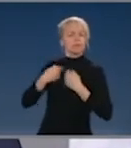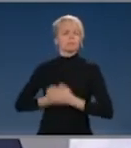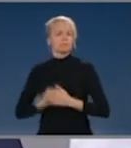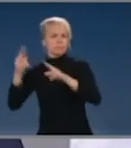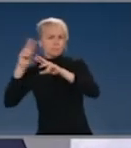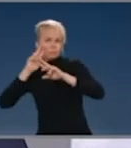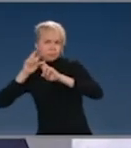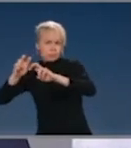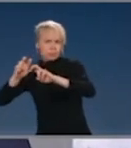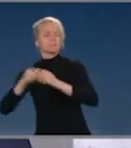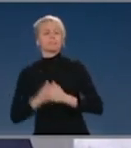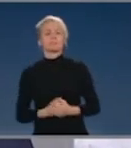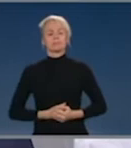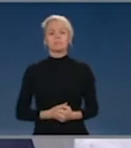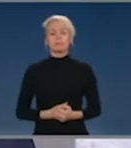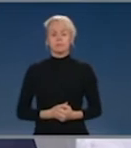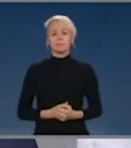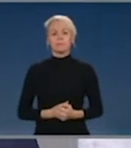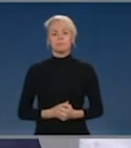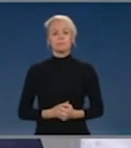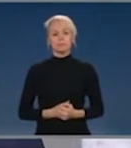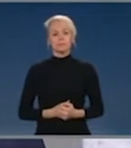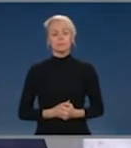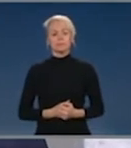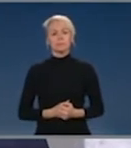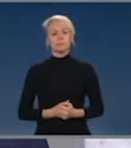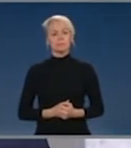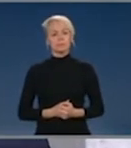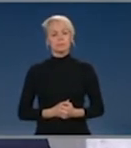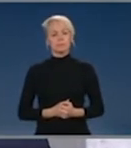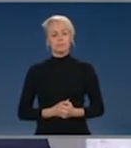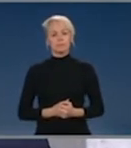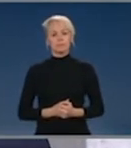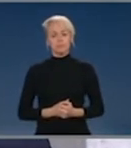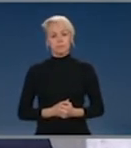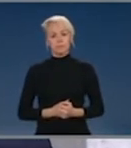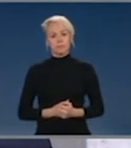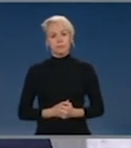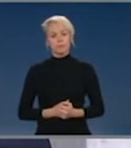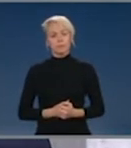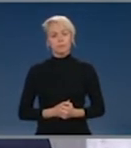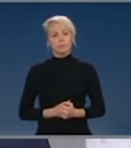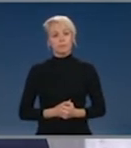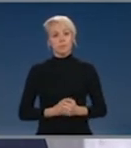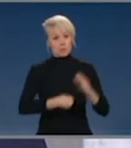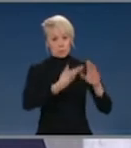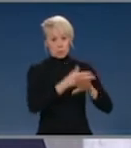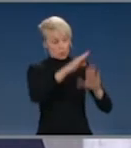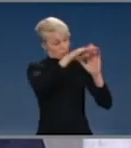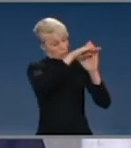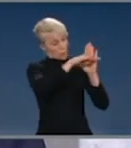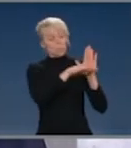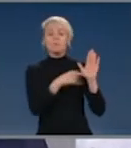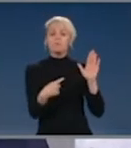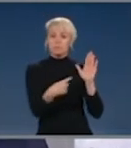Strongly endorsed, of course, as they are required to by our Cabinet, the Federal Cabinet. And those rules deal with one of